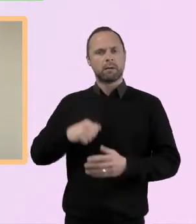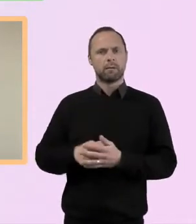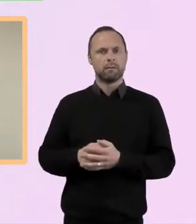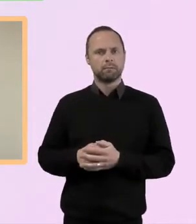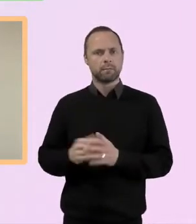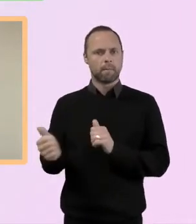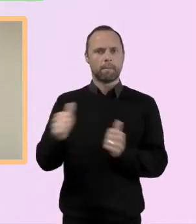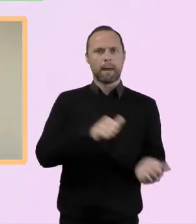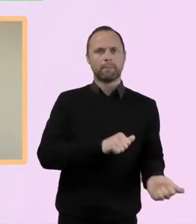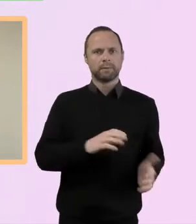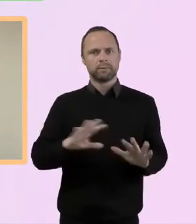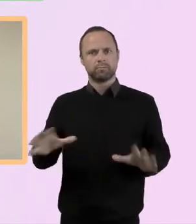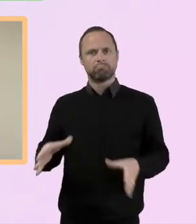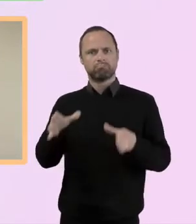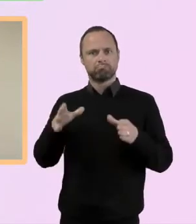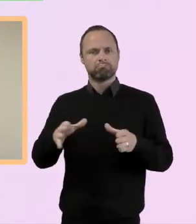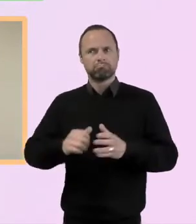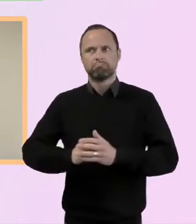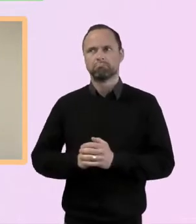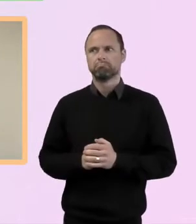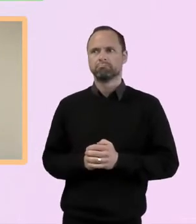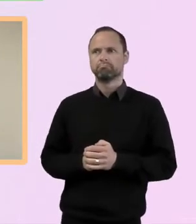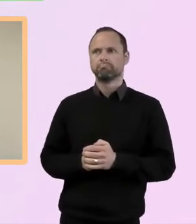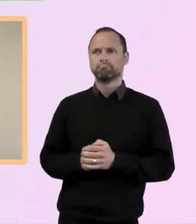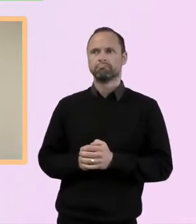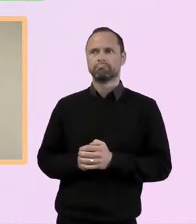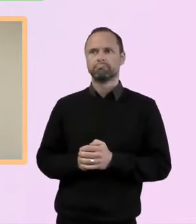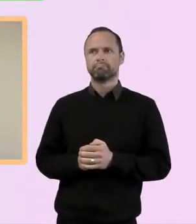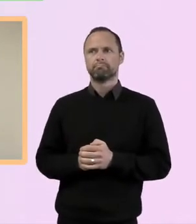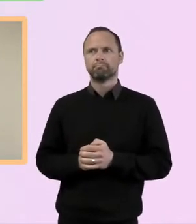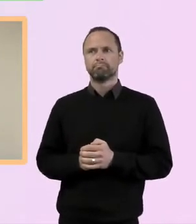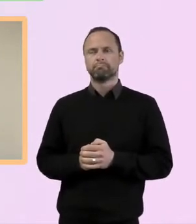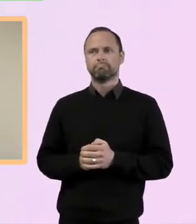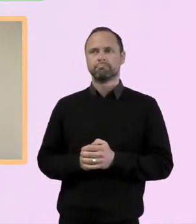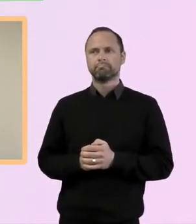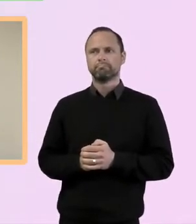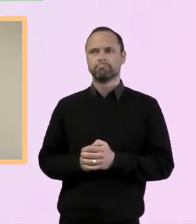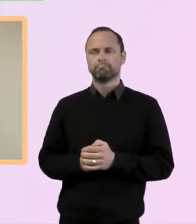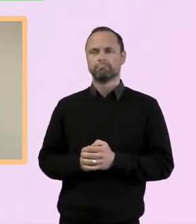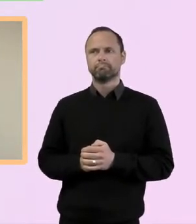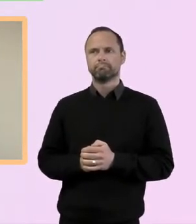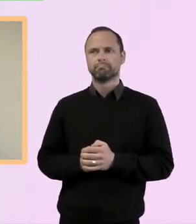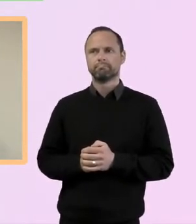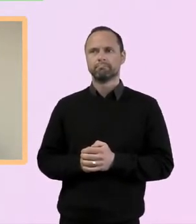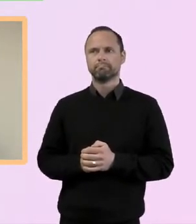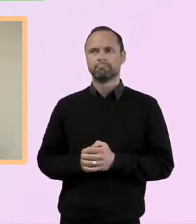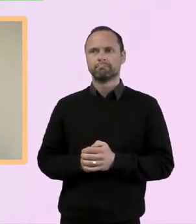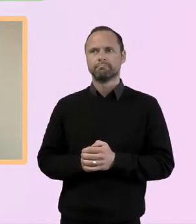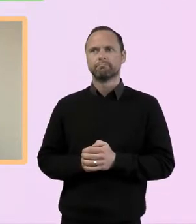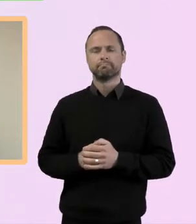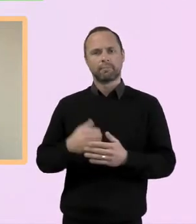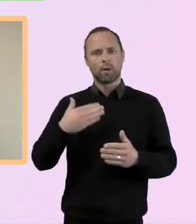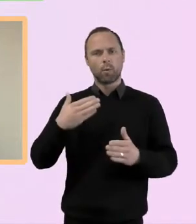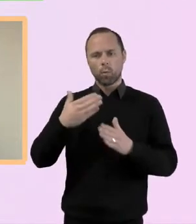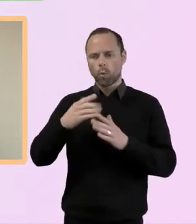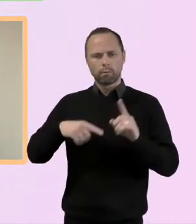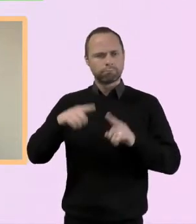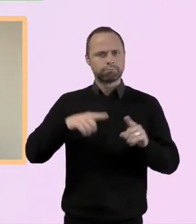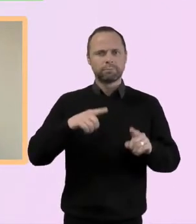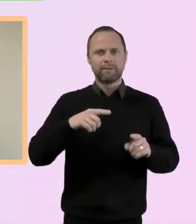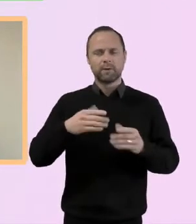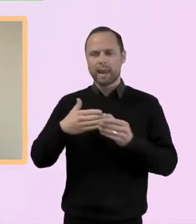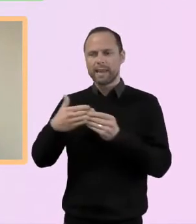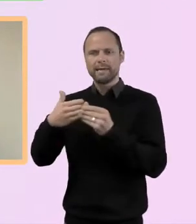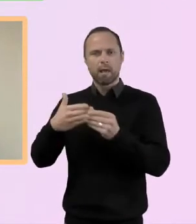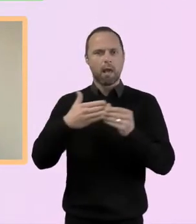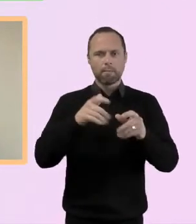meeting relating to new forms of church, mentoring, mentoring, national leadership, basically listening